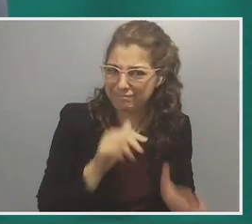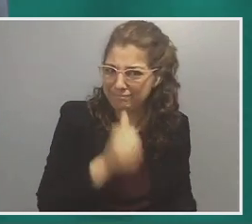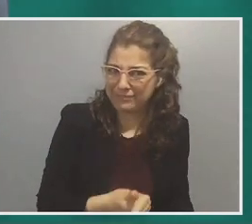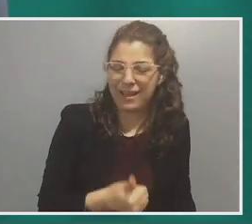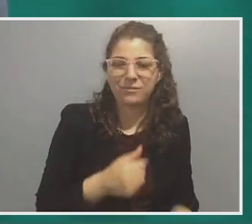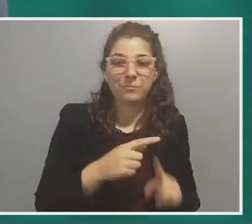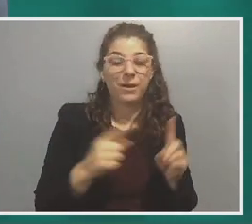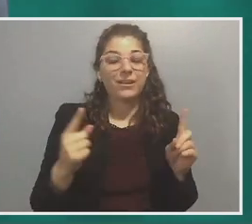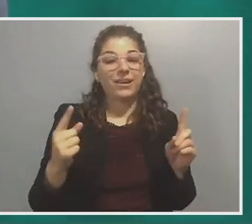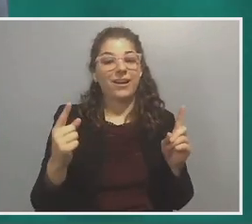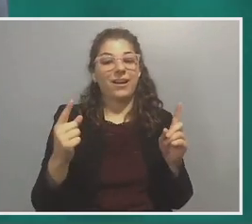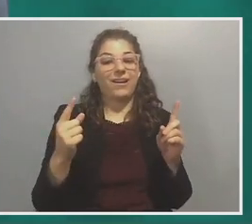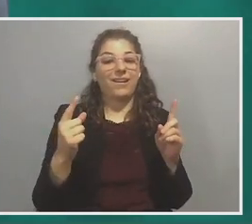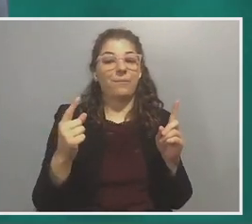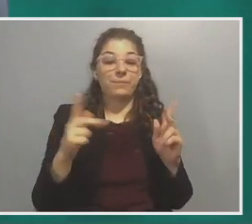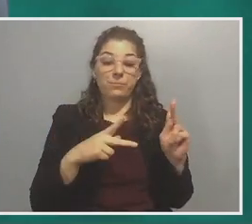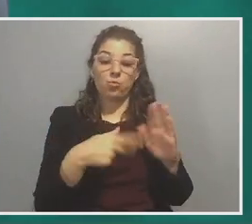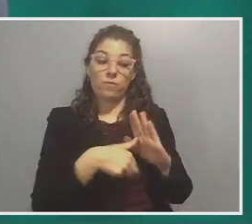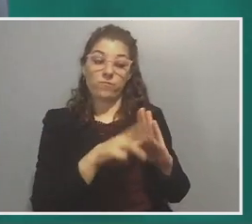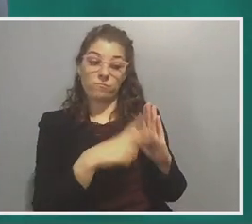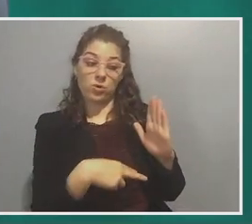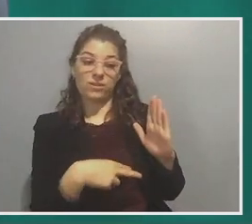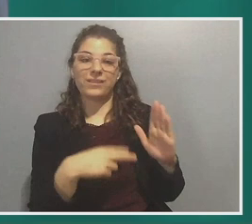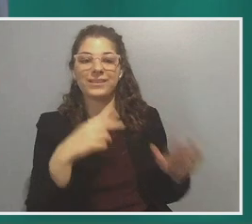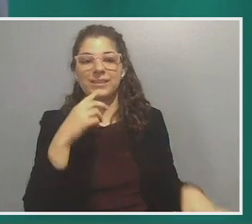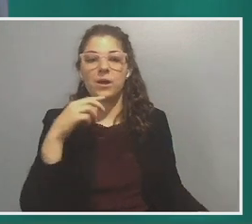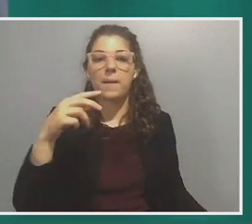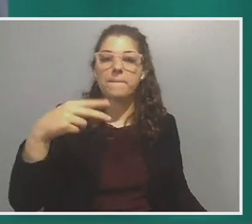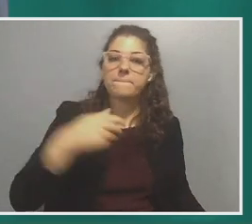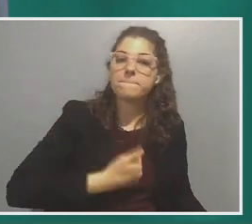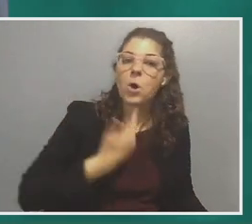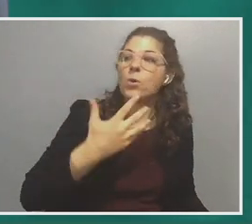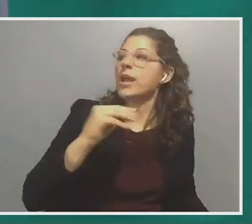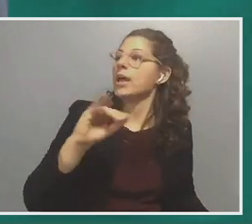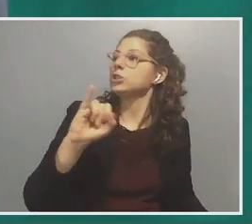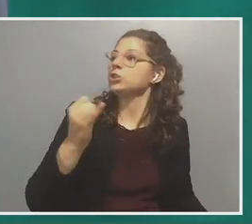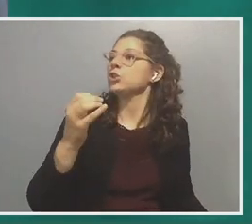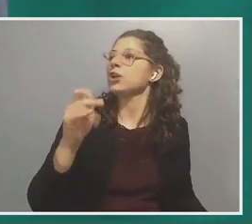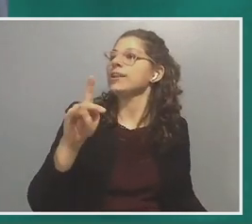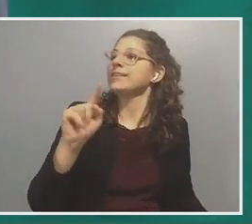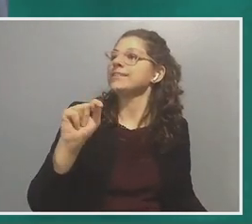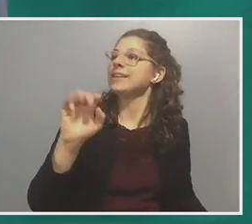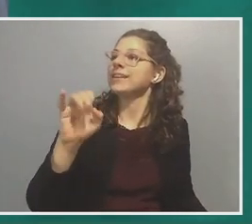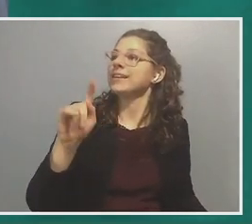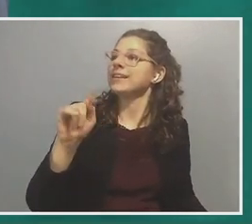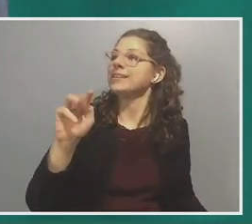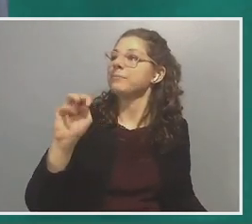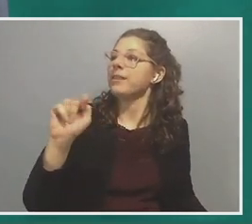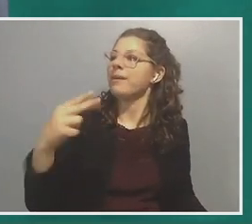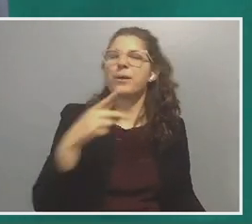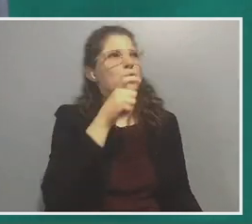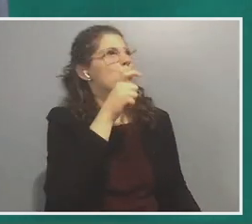sort of reviewing the book, they're like poet and journalist, Clint Smith. I was like, who's a journalist? Um, really? No way. I really thought of you as,